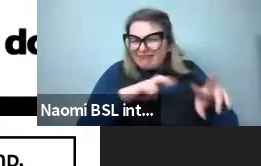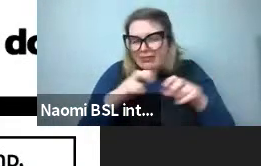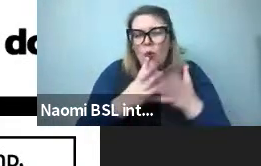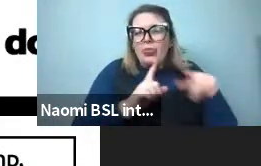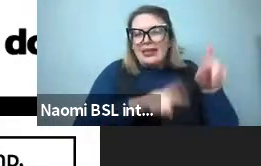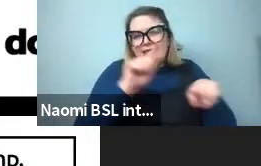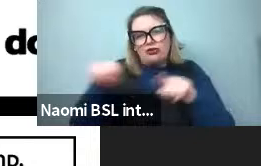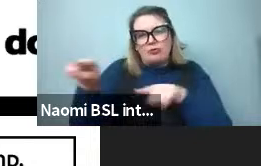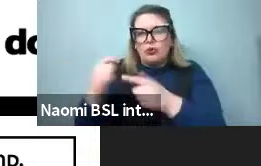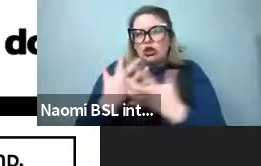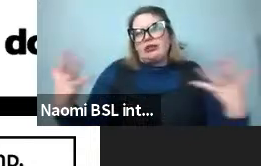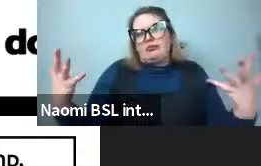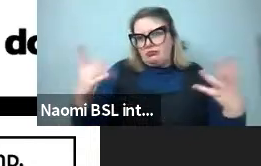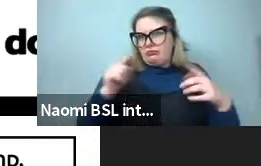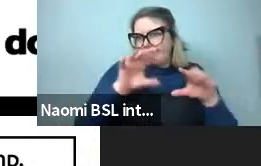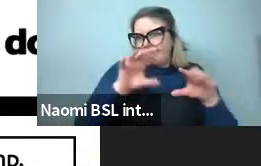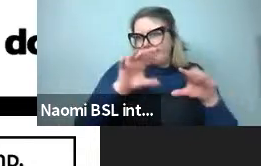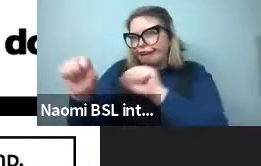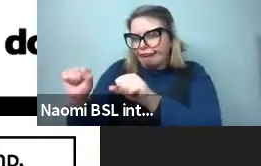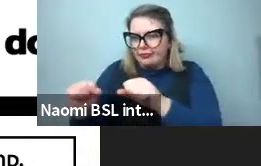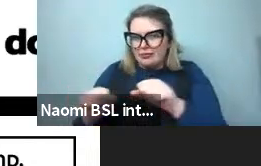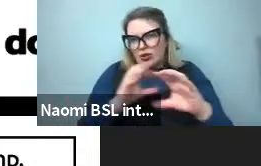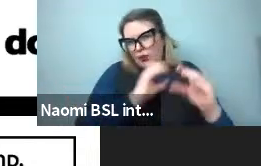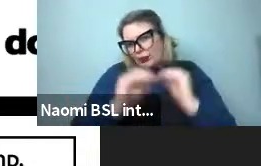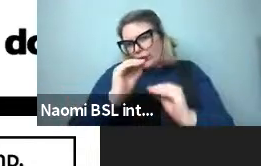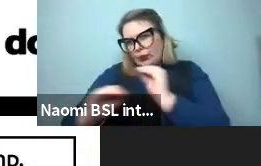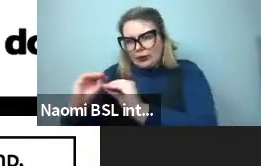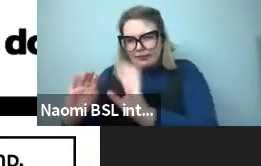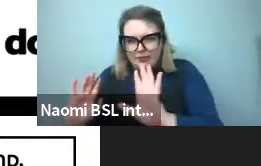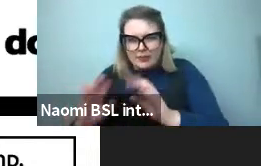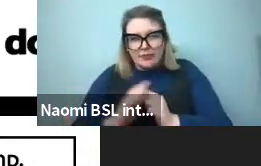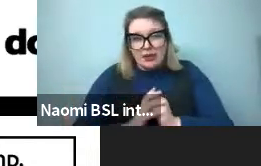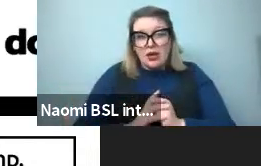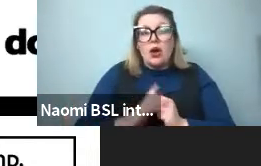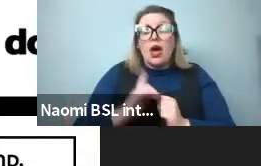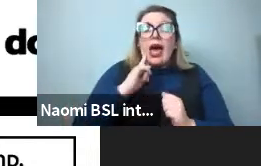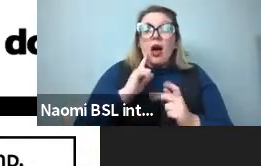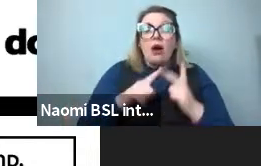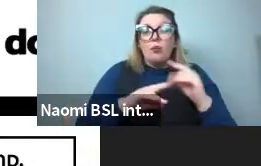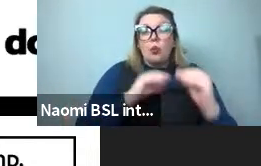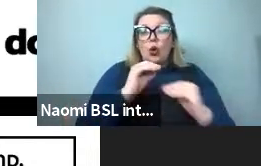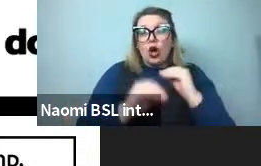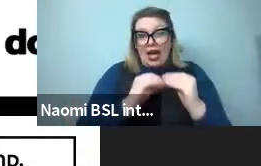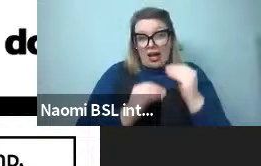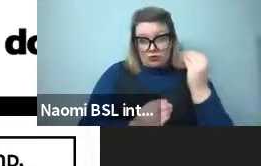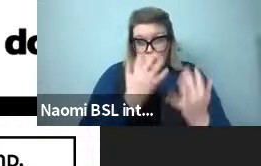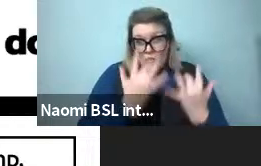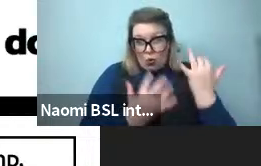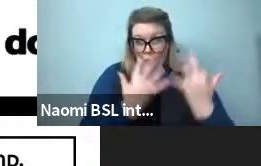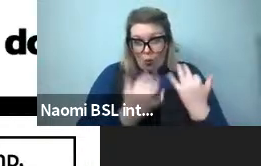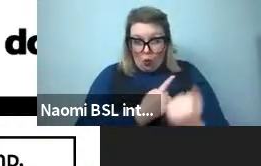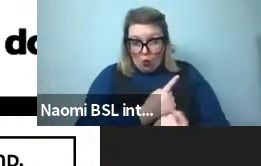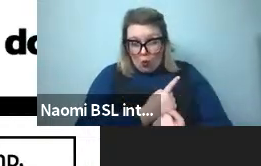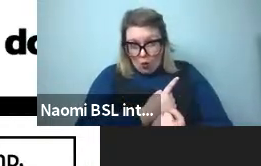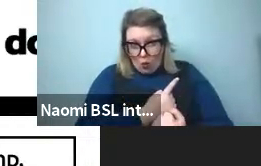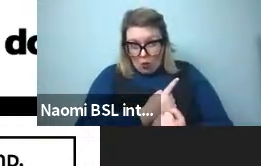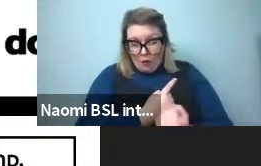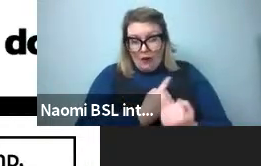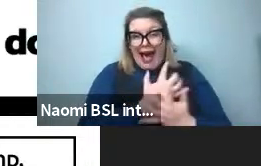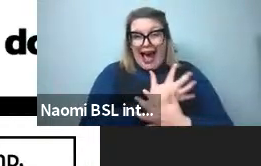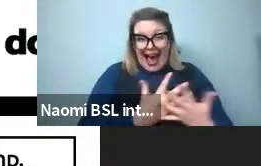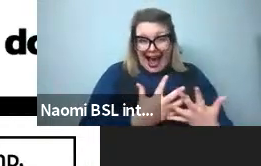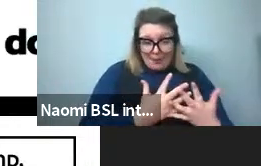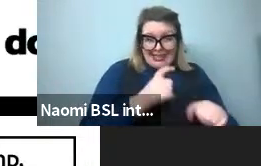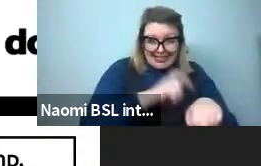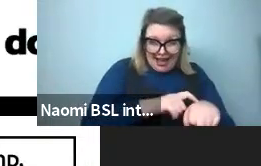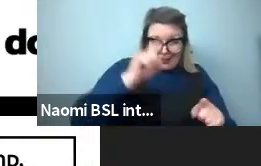the experiment to get those maybe as a rough guess. And so then we can get a score, the average number of bits it takes to communicate any color across